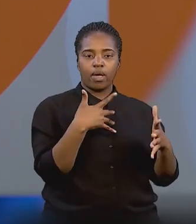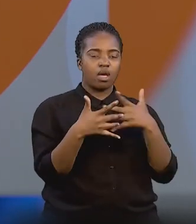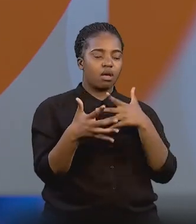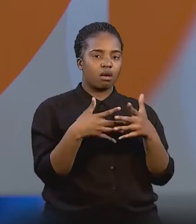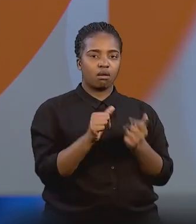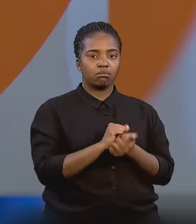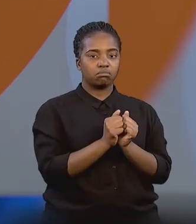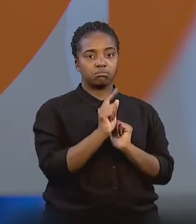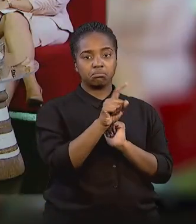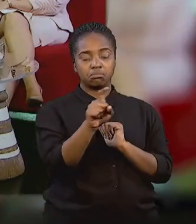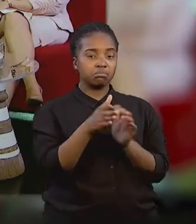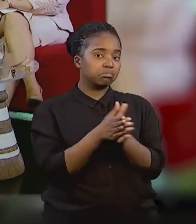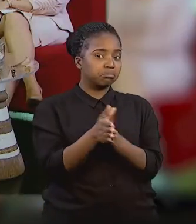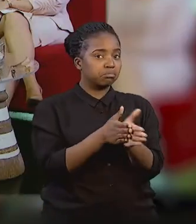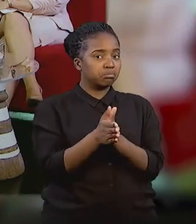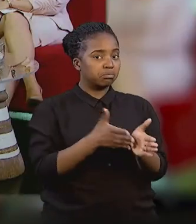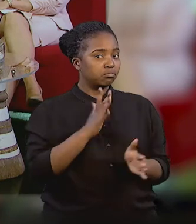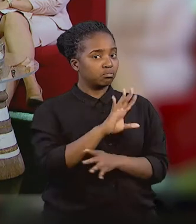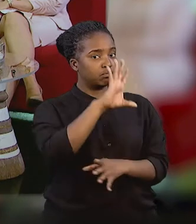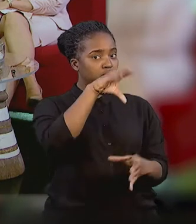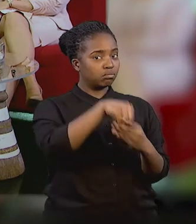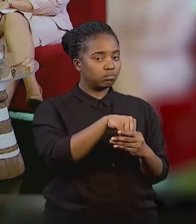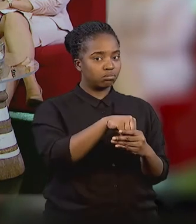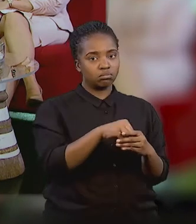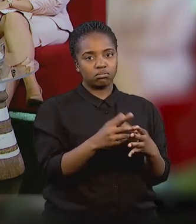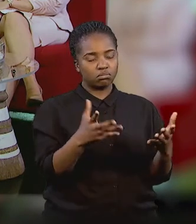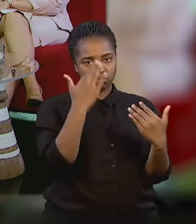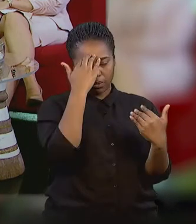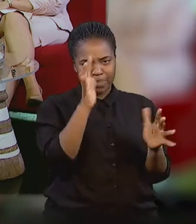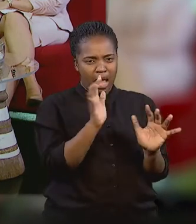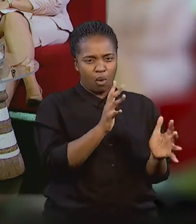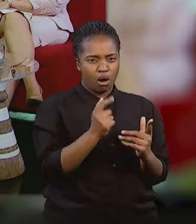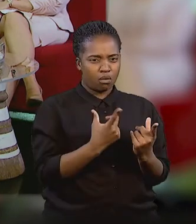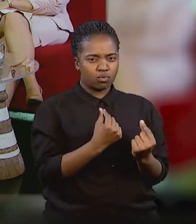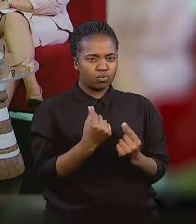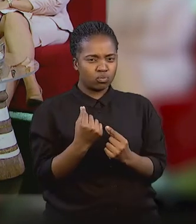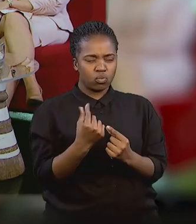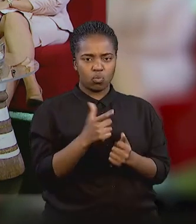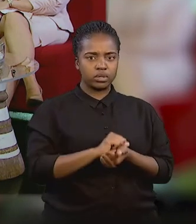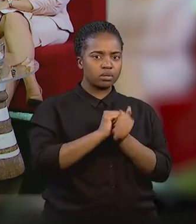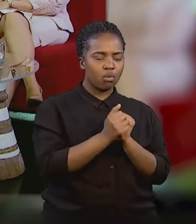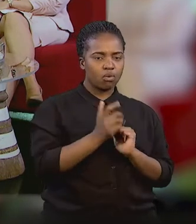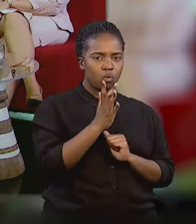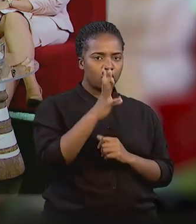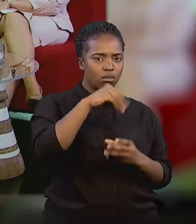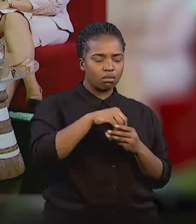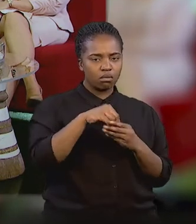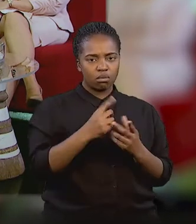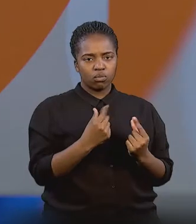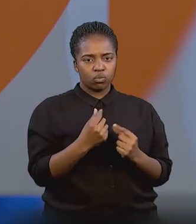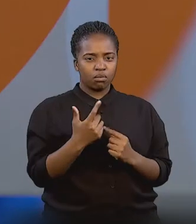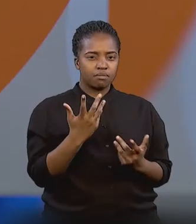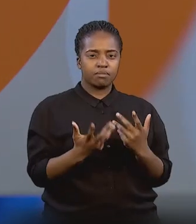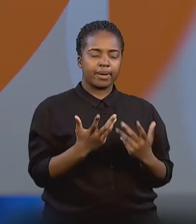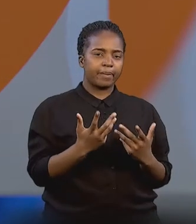any athletes and aspiring athletes out there that want to get involved and they don't know how to go about it or what sports they want to partake to, you know,